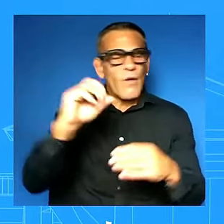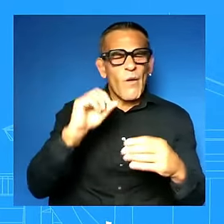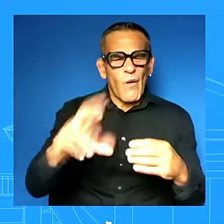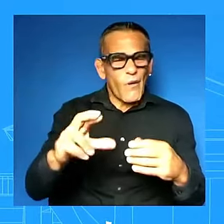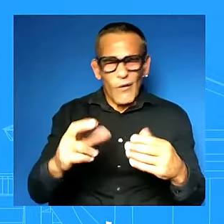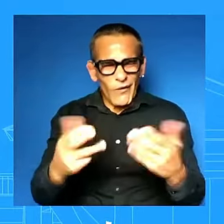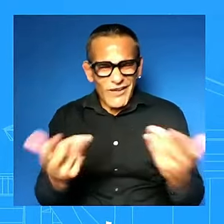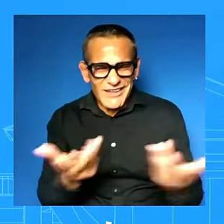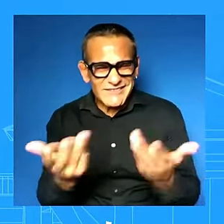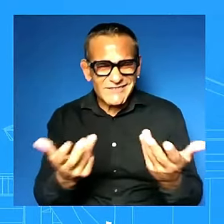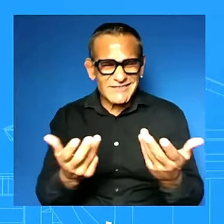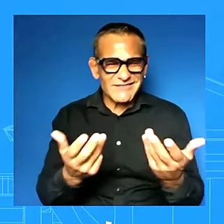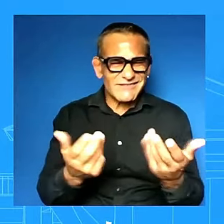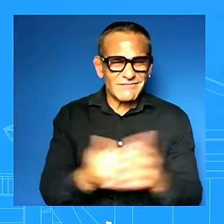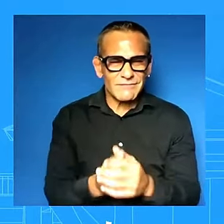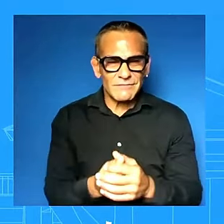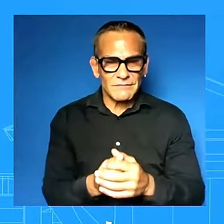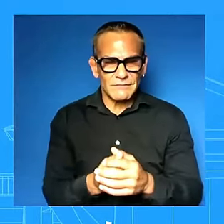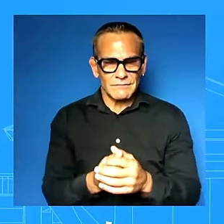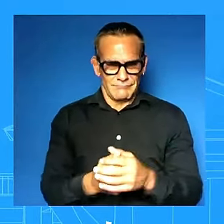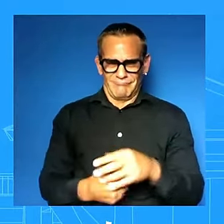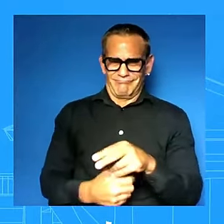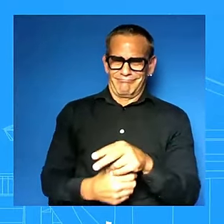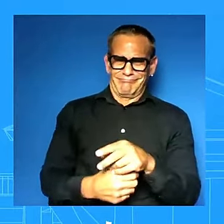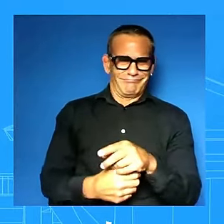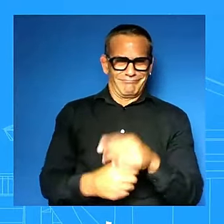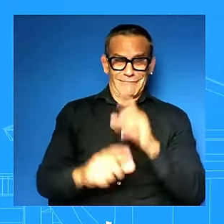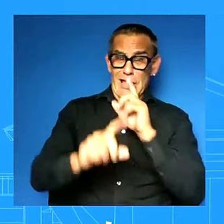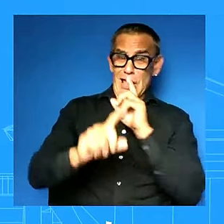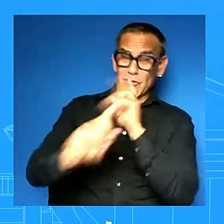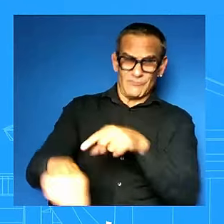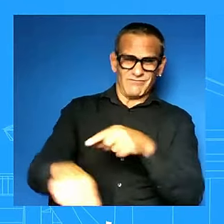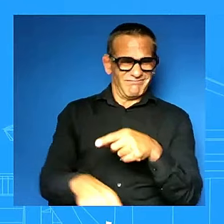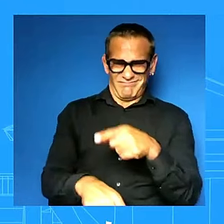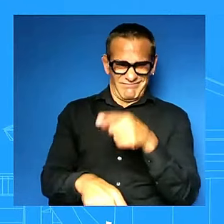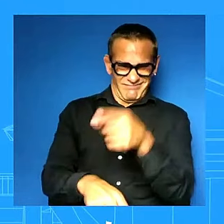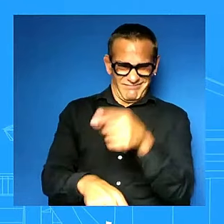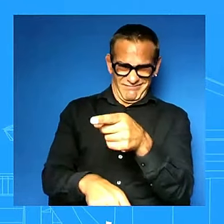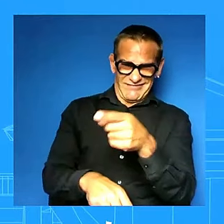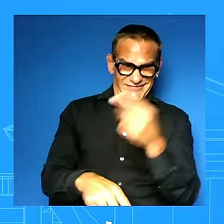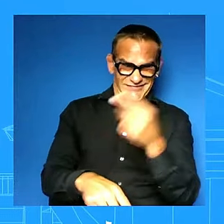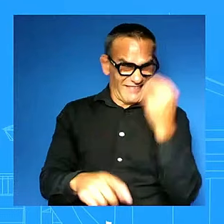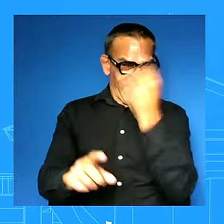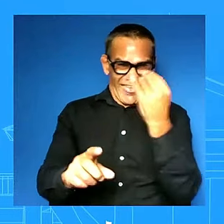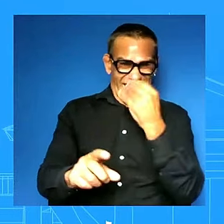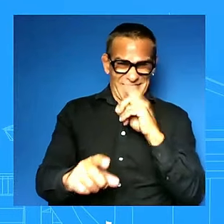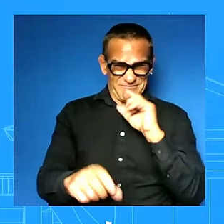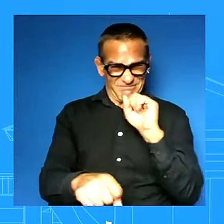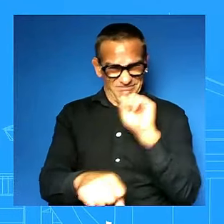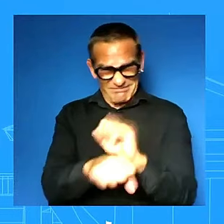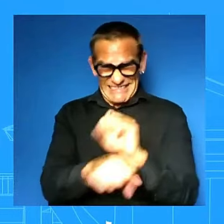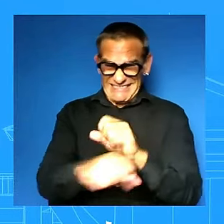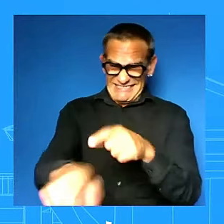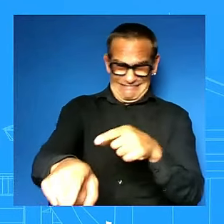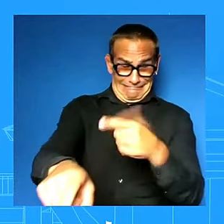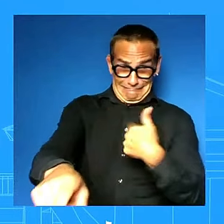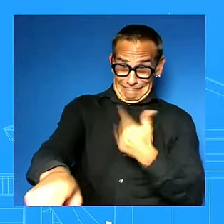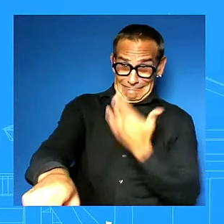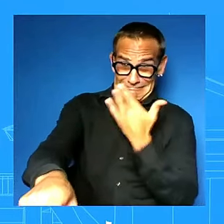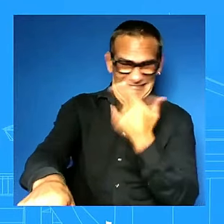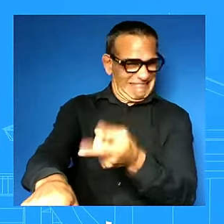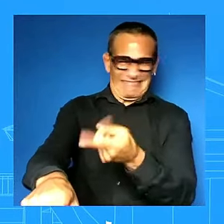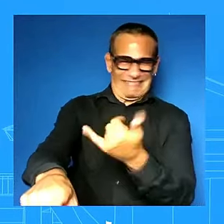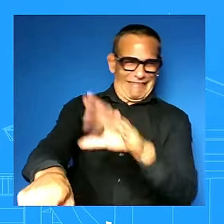least favorite staffer i don't know maybe it's on my desk right now i don't know okay on a heavier note